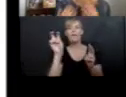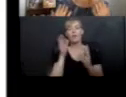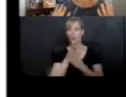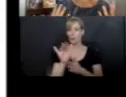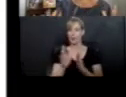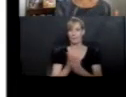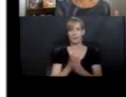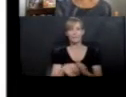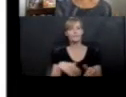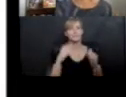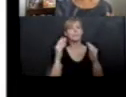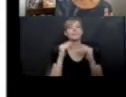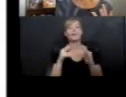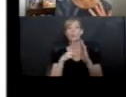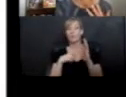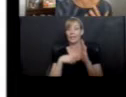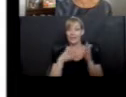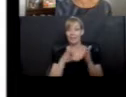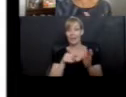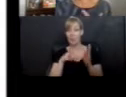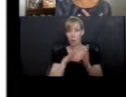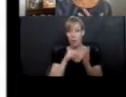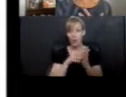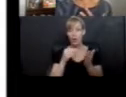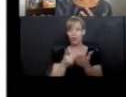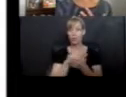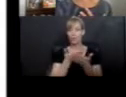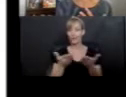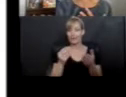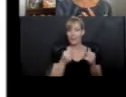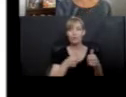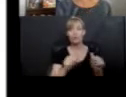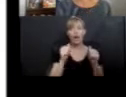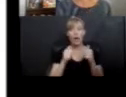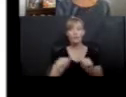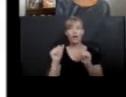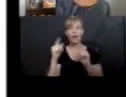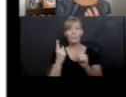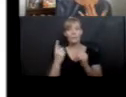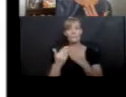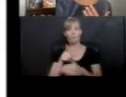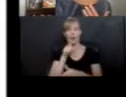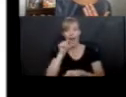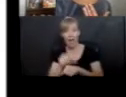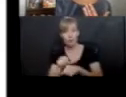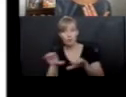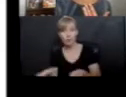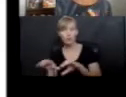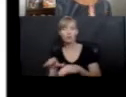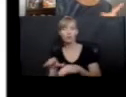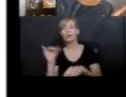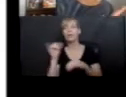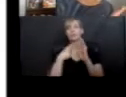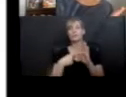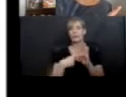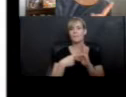Reading lets you learn new things and try them out before you might actually do them in your life. So it could be things like making decisions.